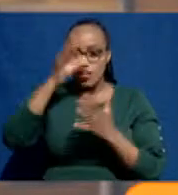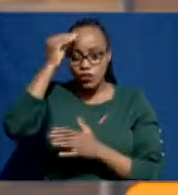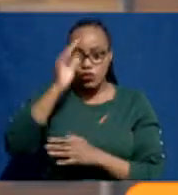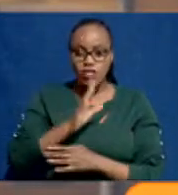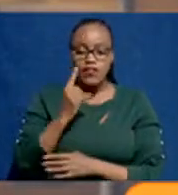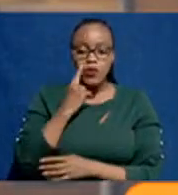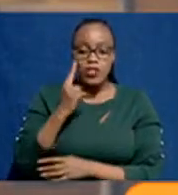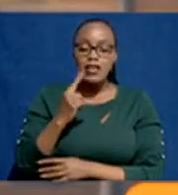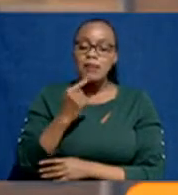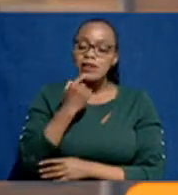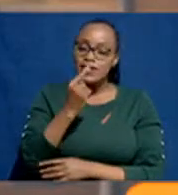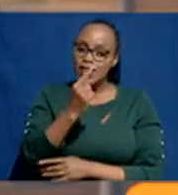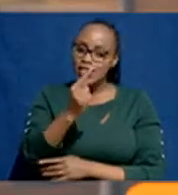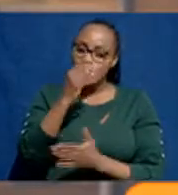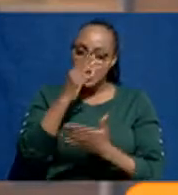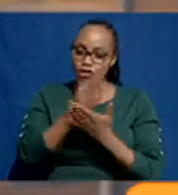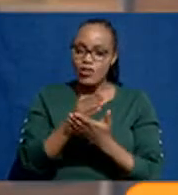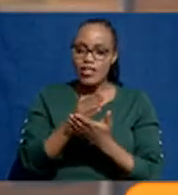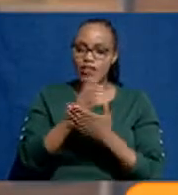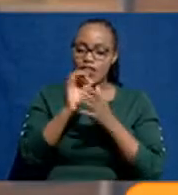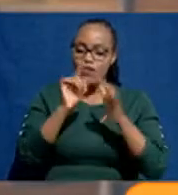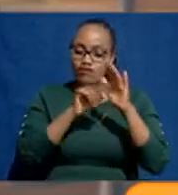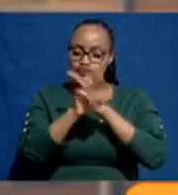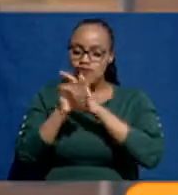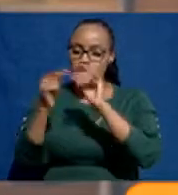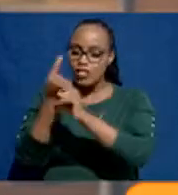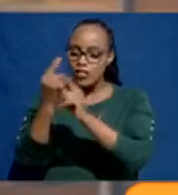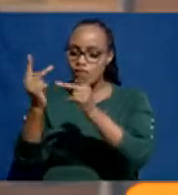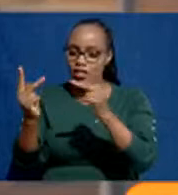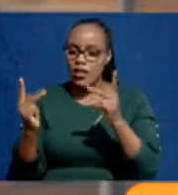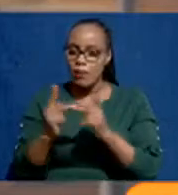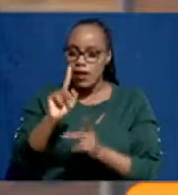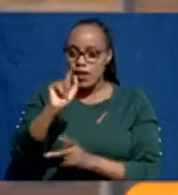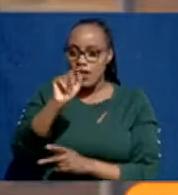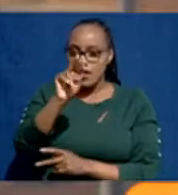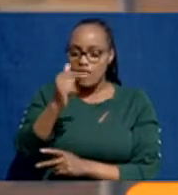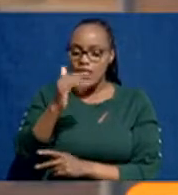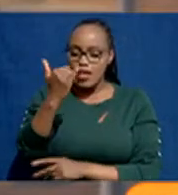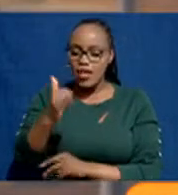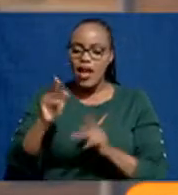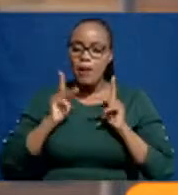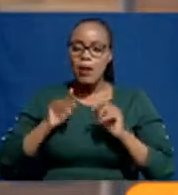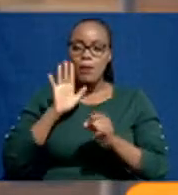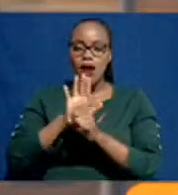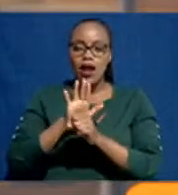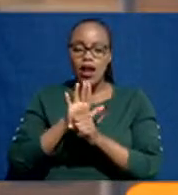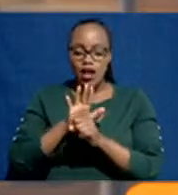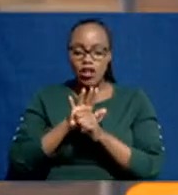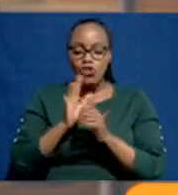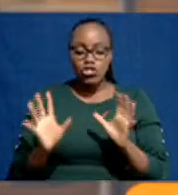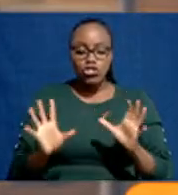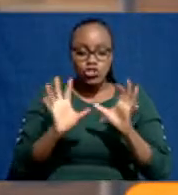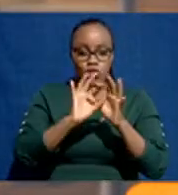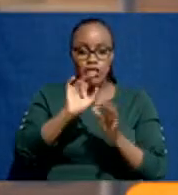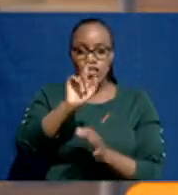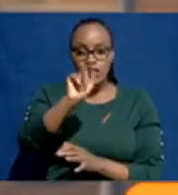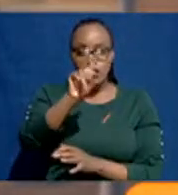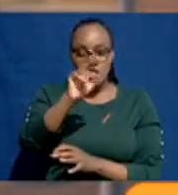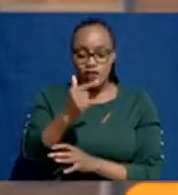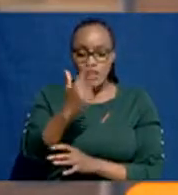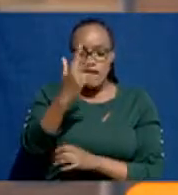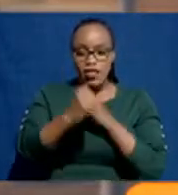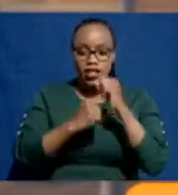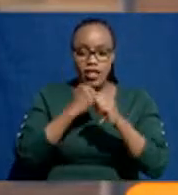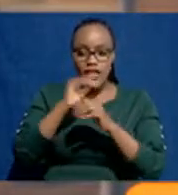I can tell you, and if you go around the country, there are lots of young people getting into TVETs for three-year courses